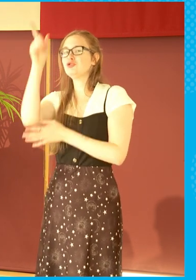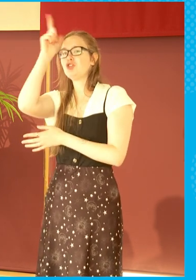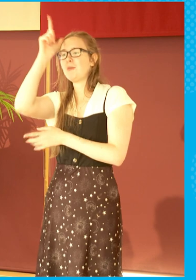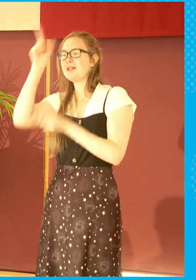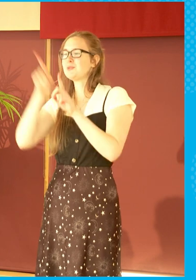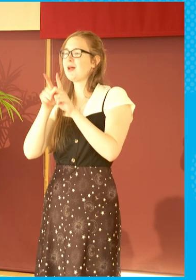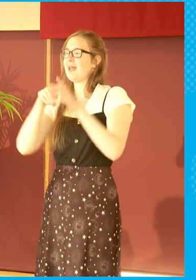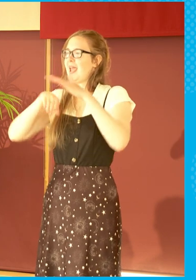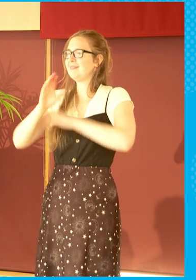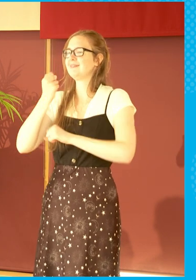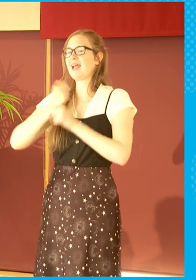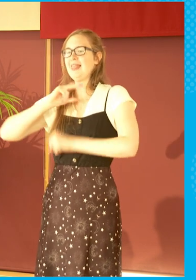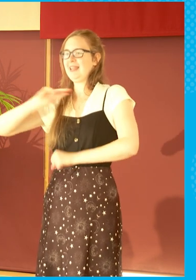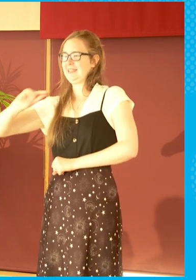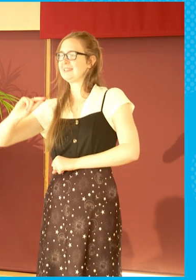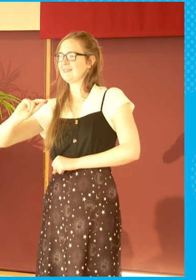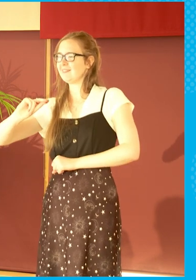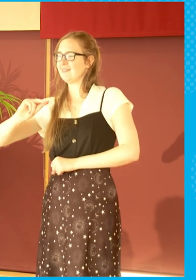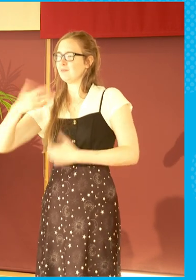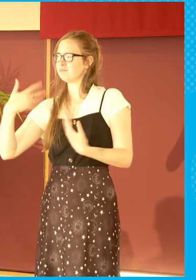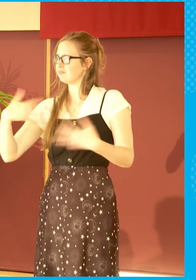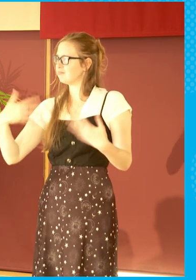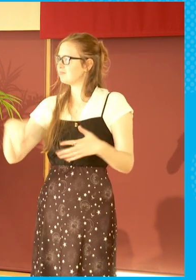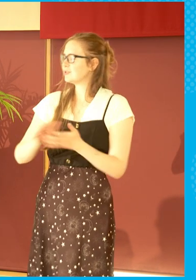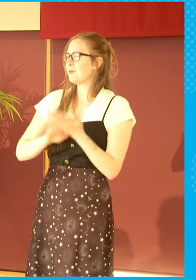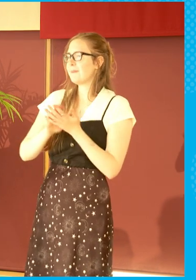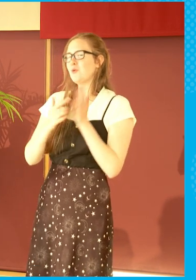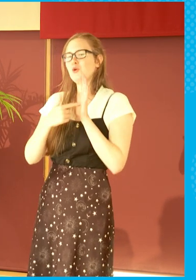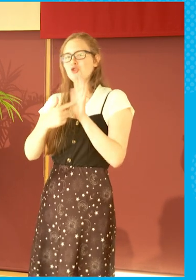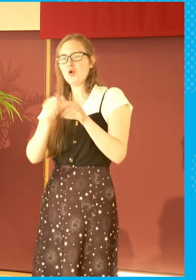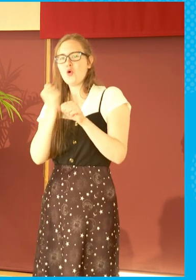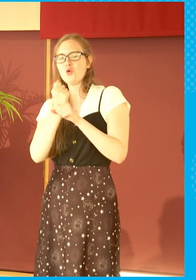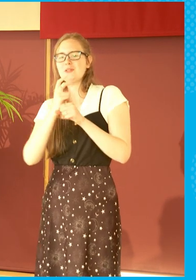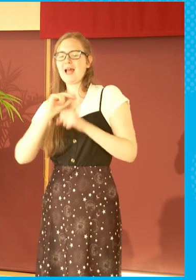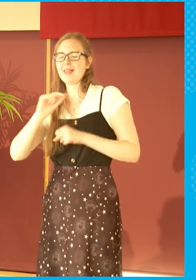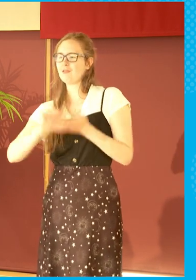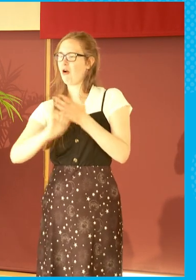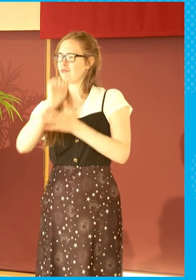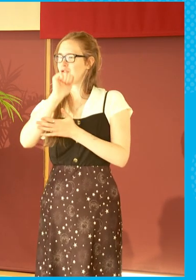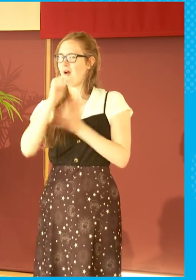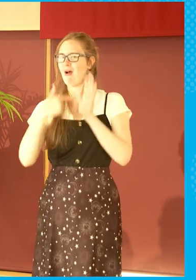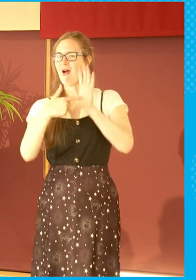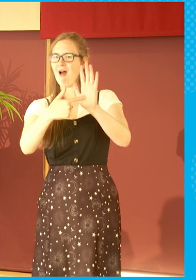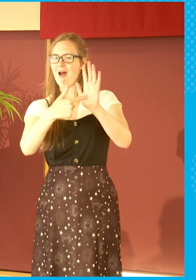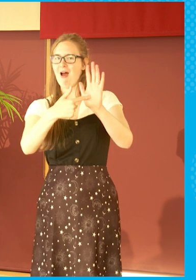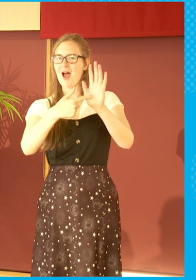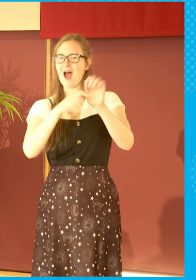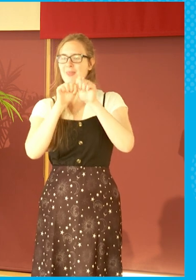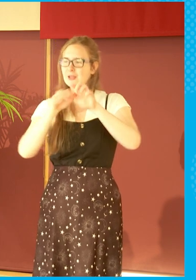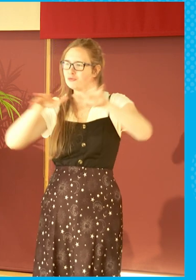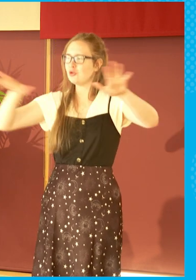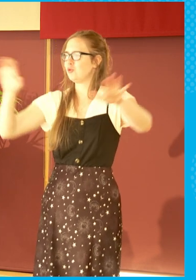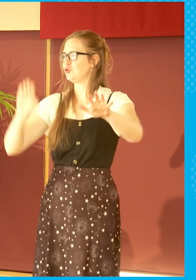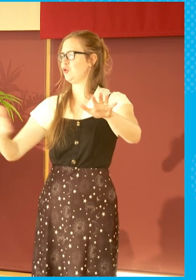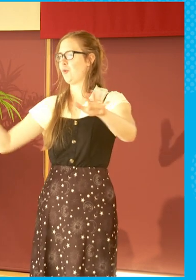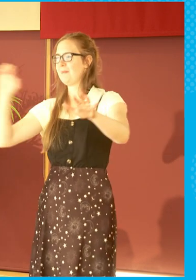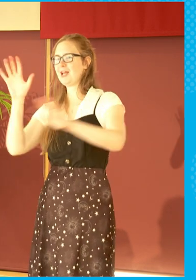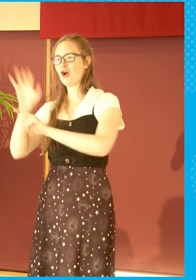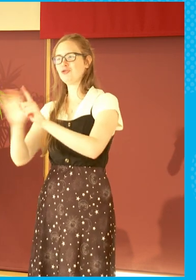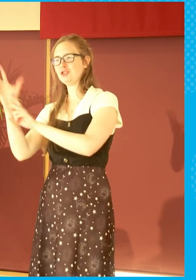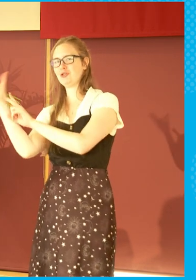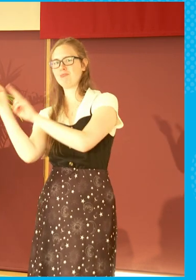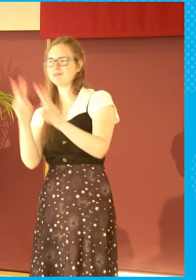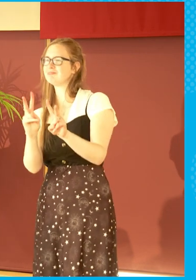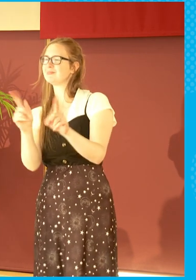so on. So we are taking items that reflect Gaelic culture and taking them to our European friends, which I think is,